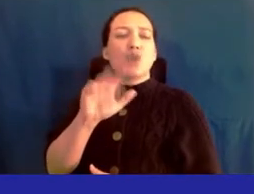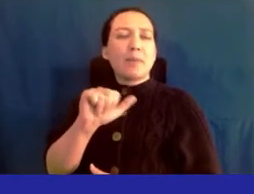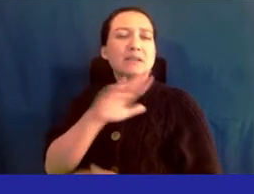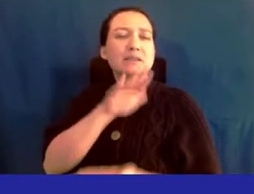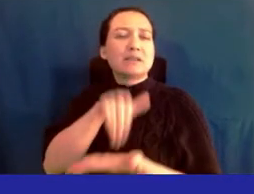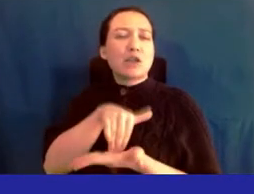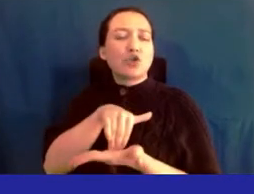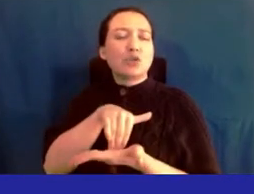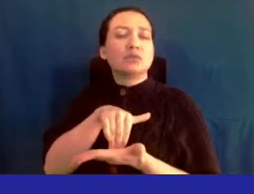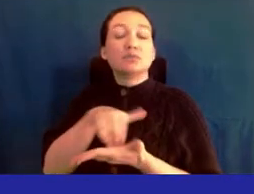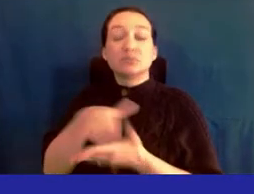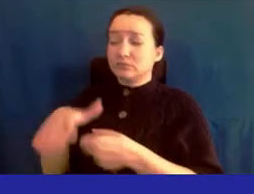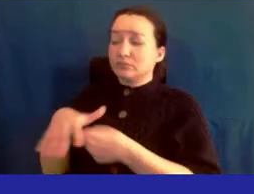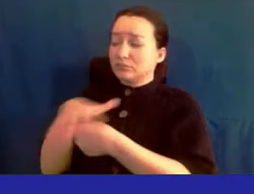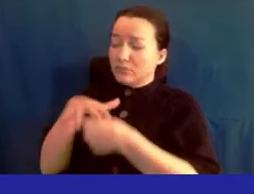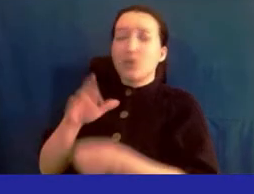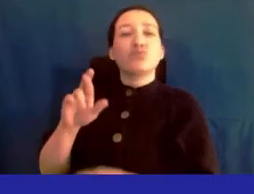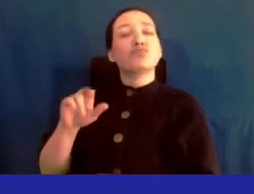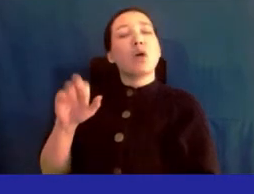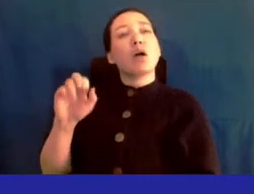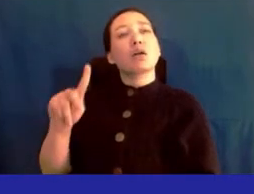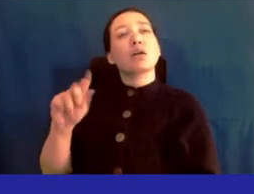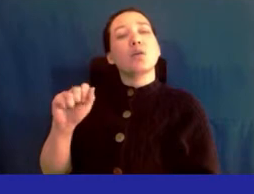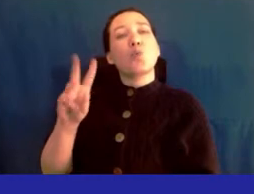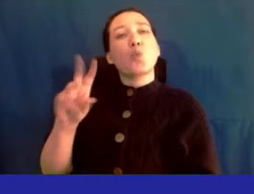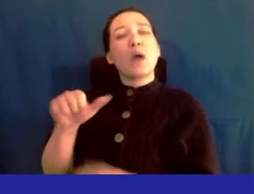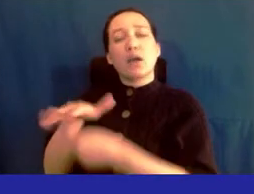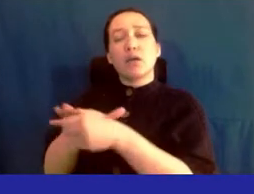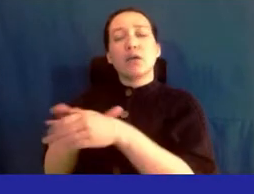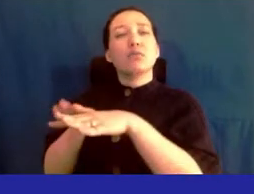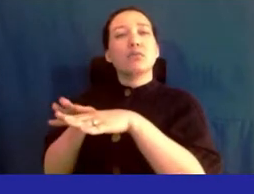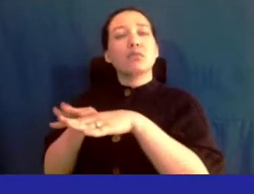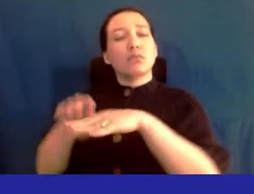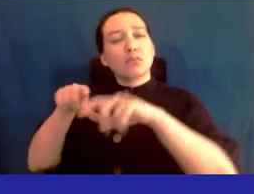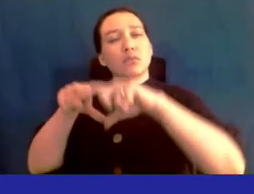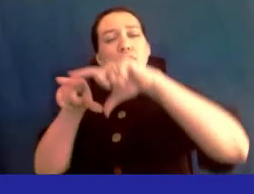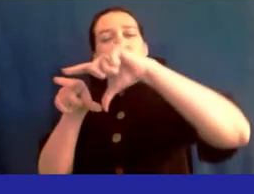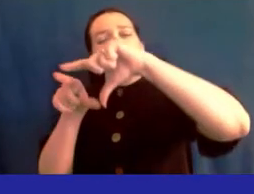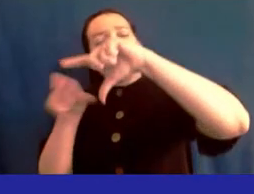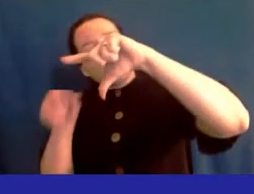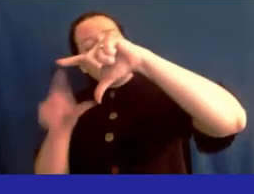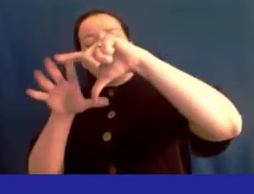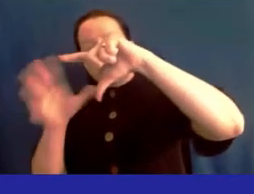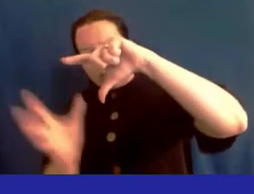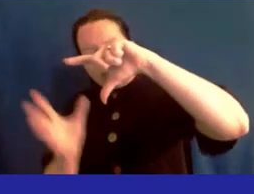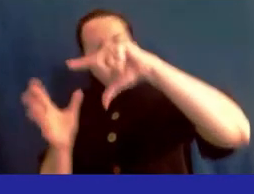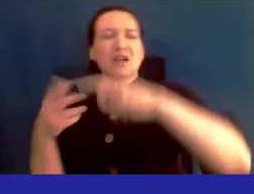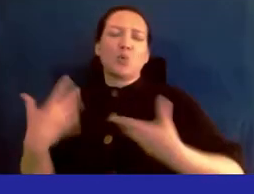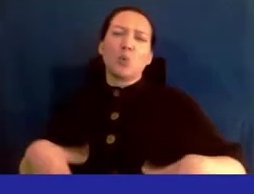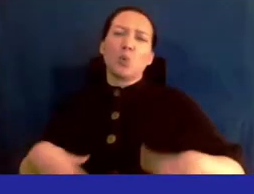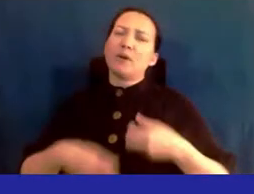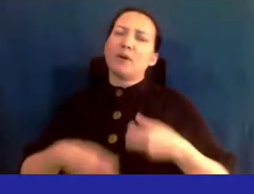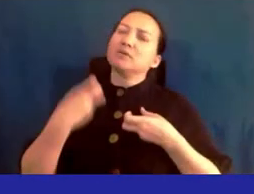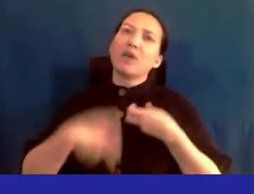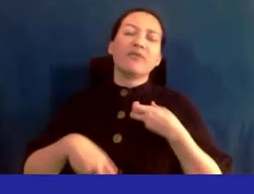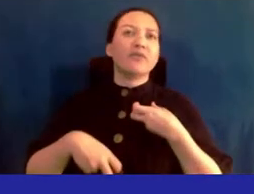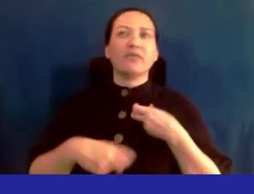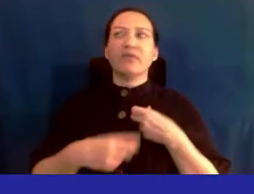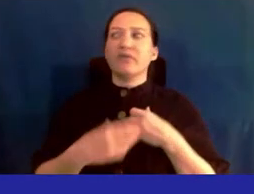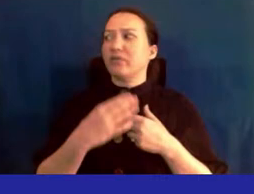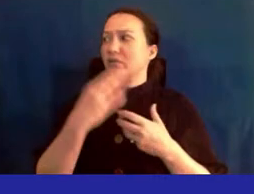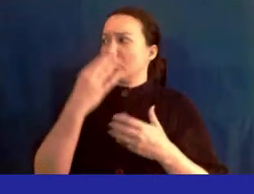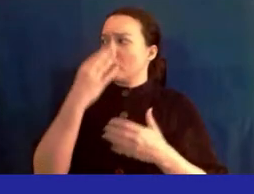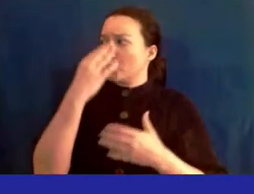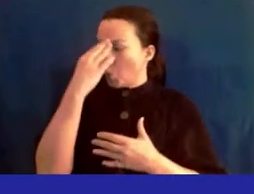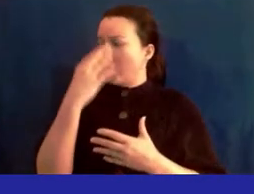we'll on the rockaway peninsula it is apps it is very difficult to know that